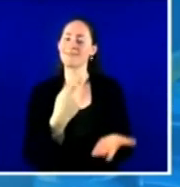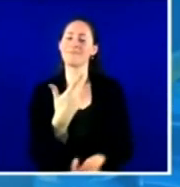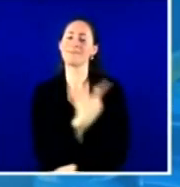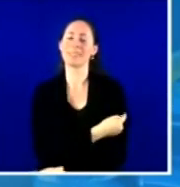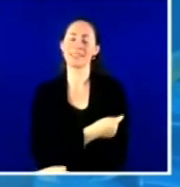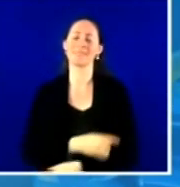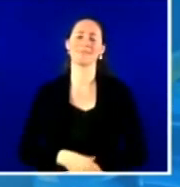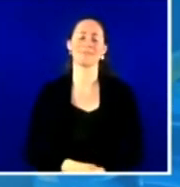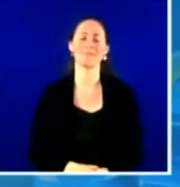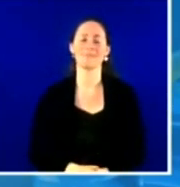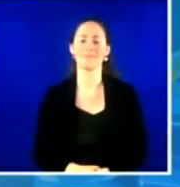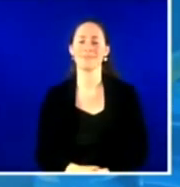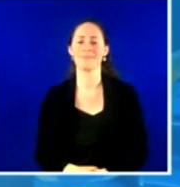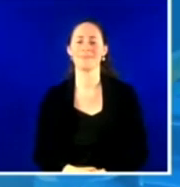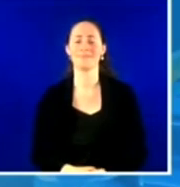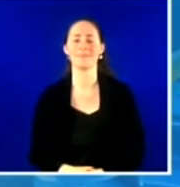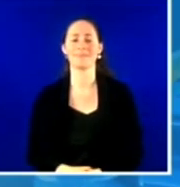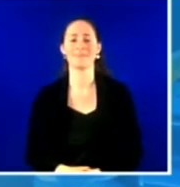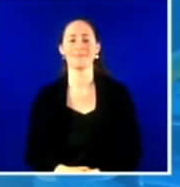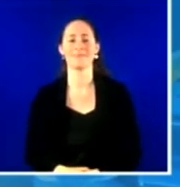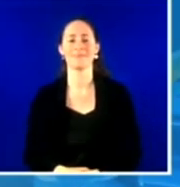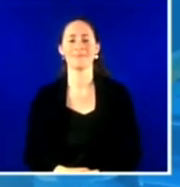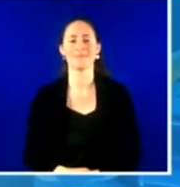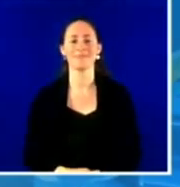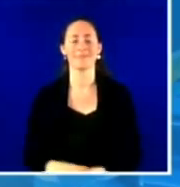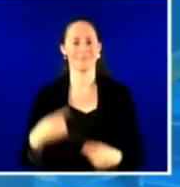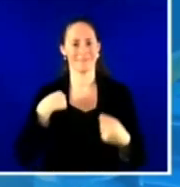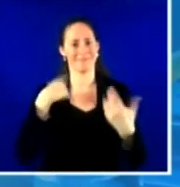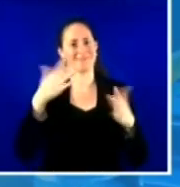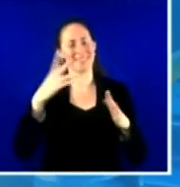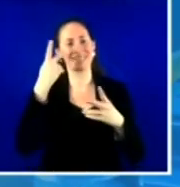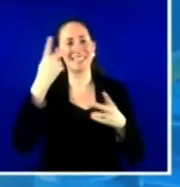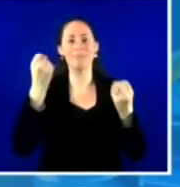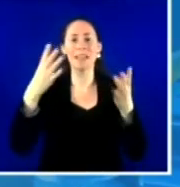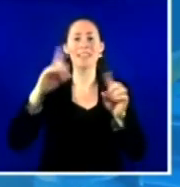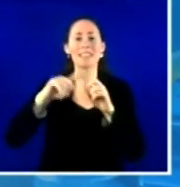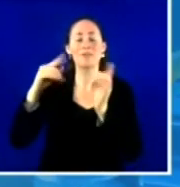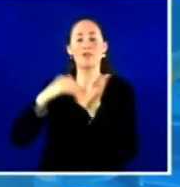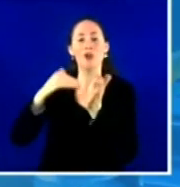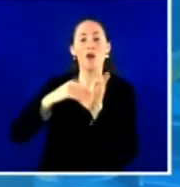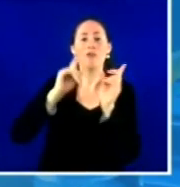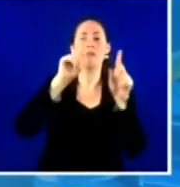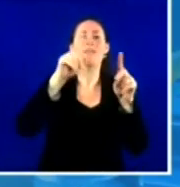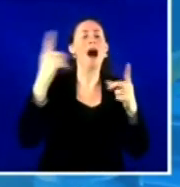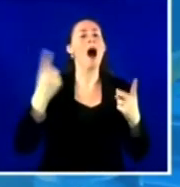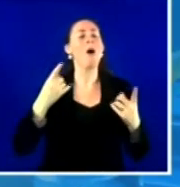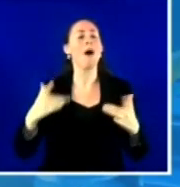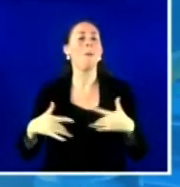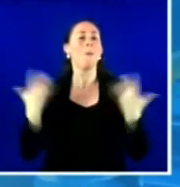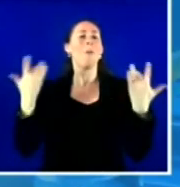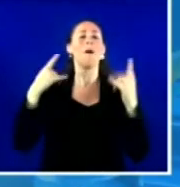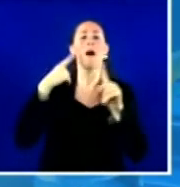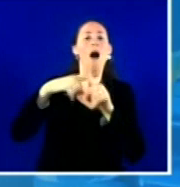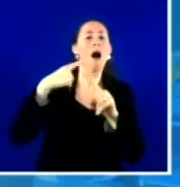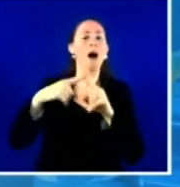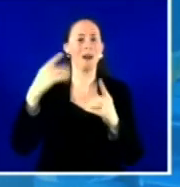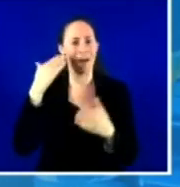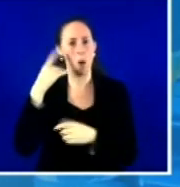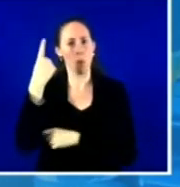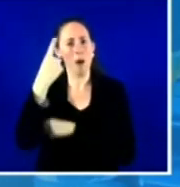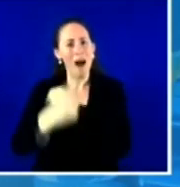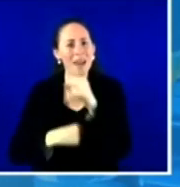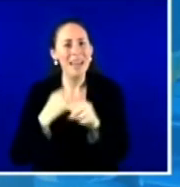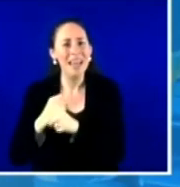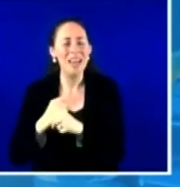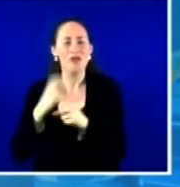down there, lots of my colleagues were down there and it was, it was just one of the most joyful things, uh, that we had done all year. And, and it was really, really a special